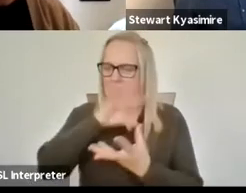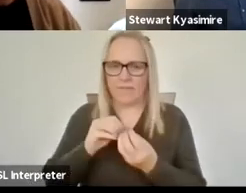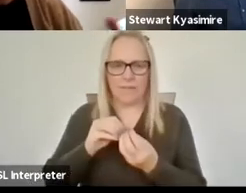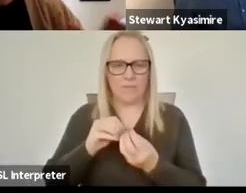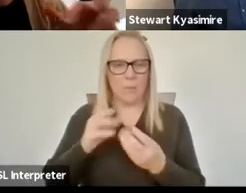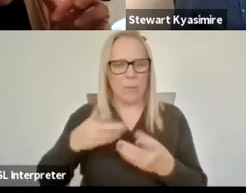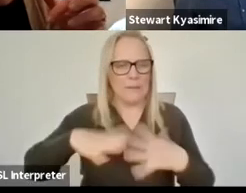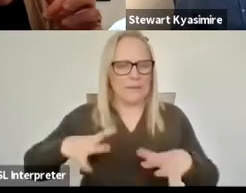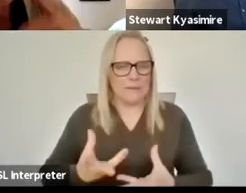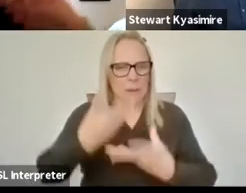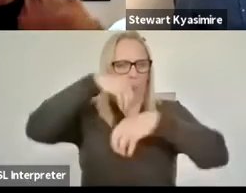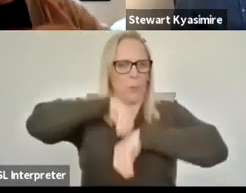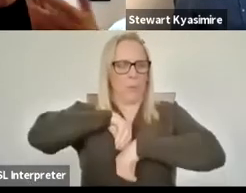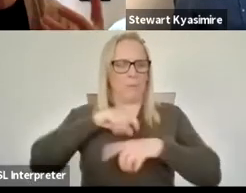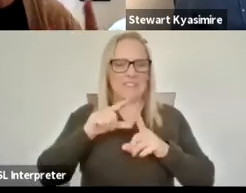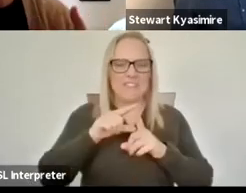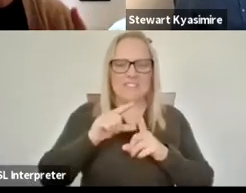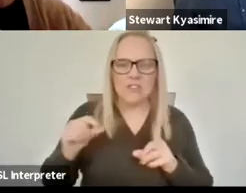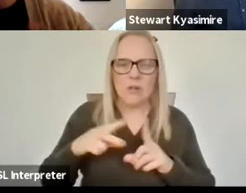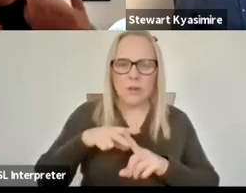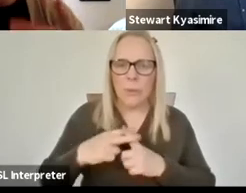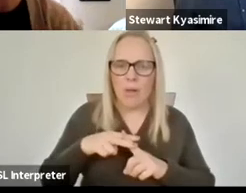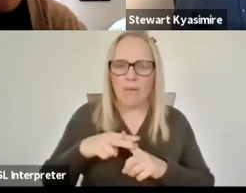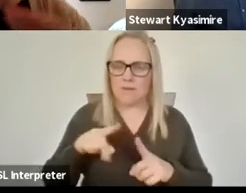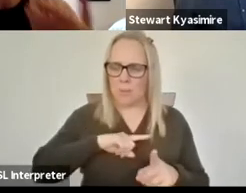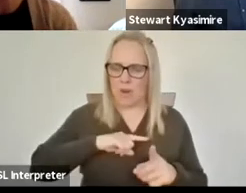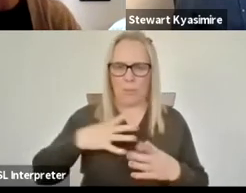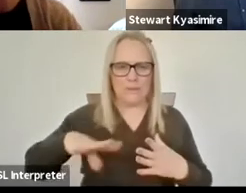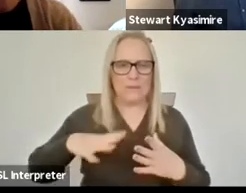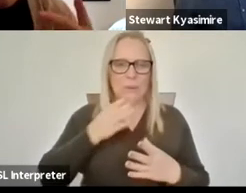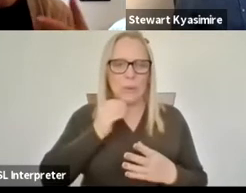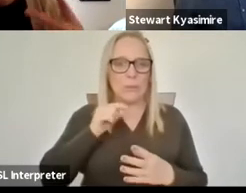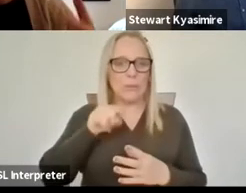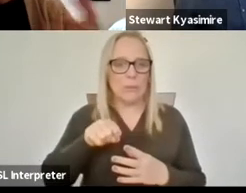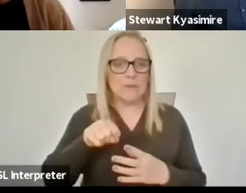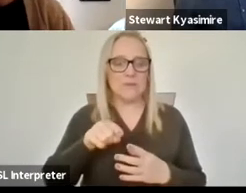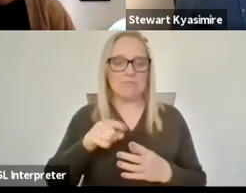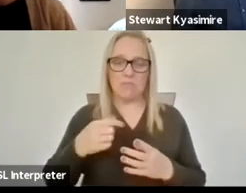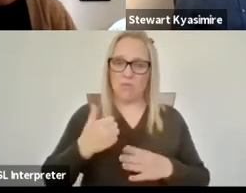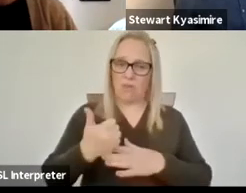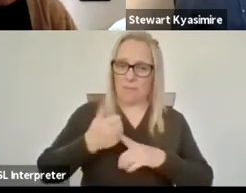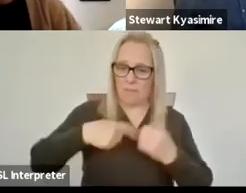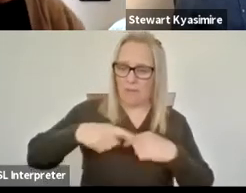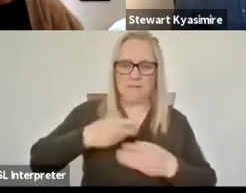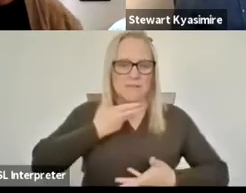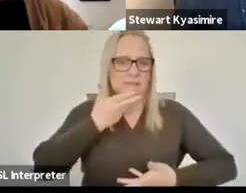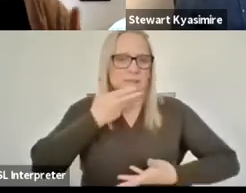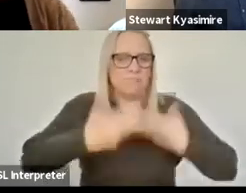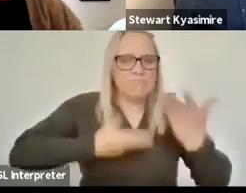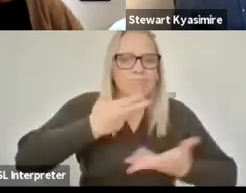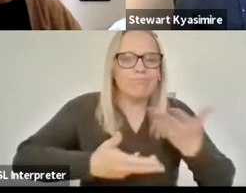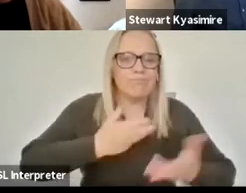then we can't if we can't use them to tell stories and to tell stories about them then we can't have a conversation about how